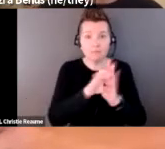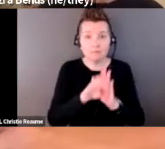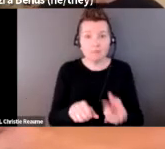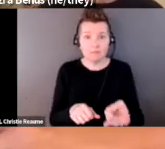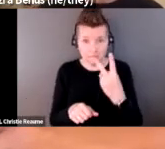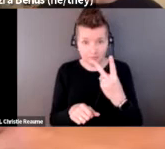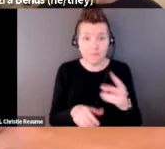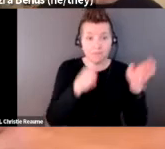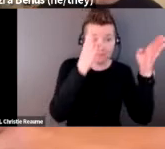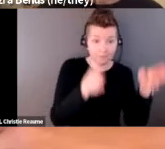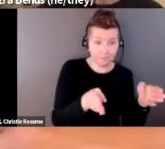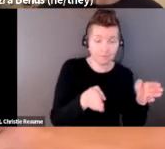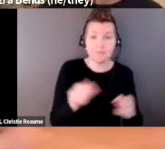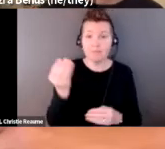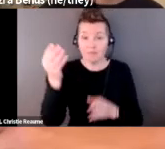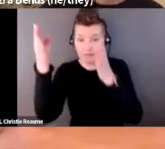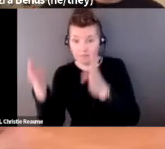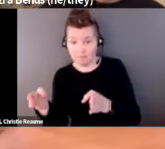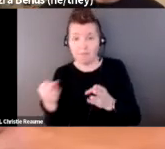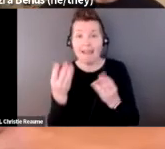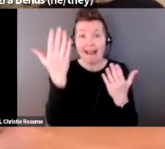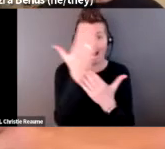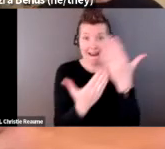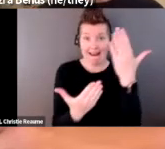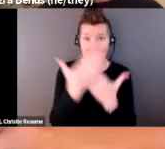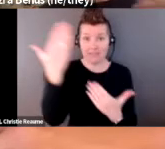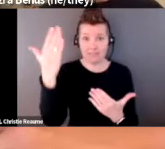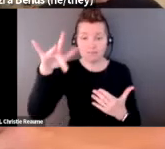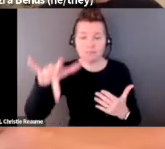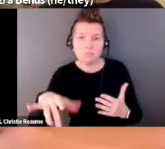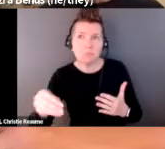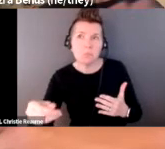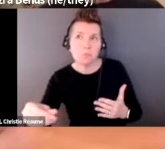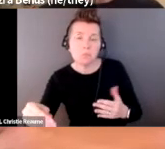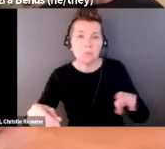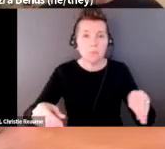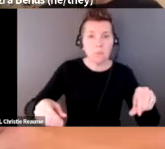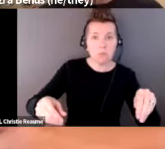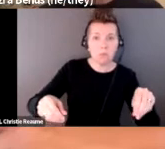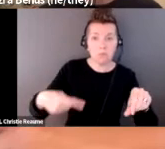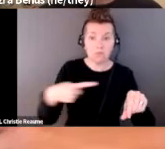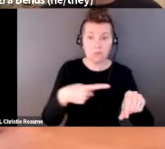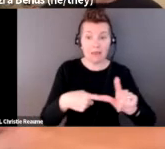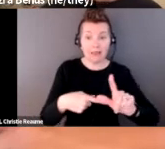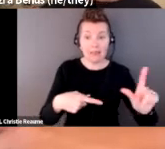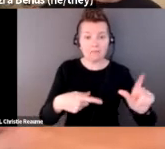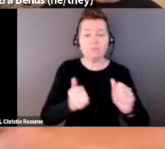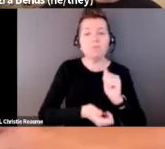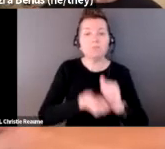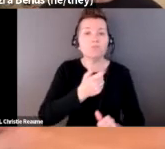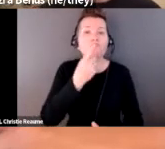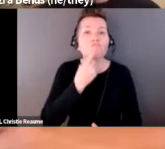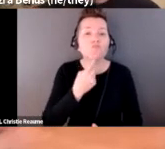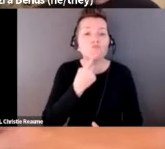the rug piece. And on the left, it's a predominant red that we're seeing towards the bottom with some